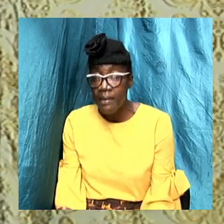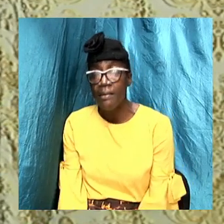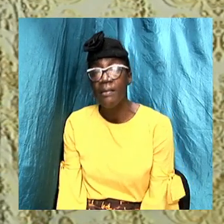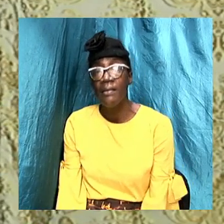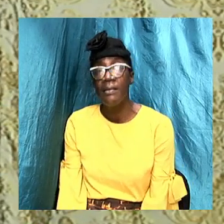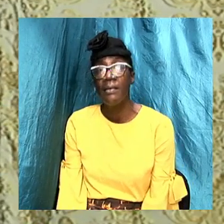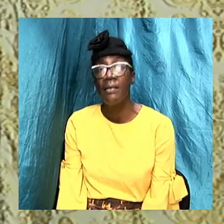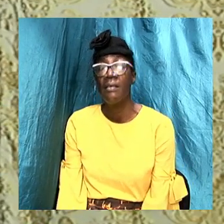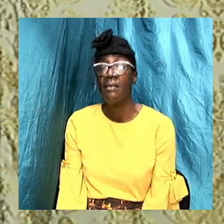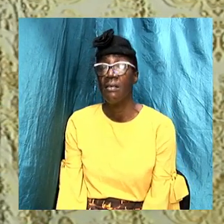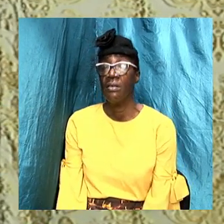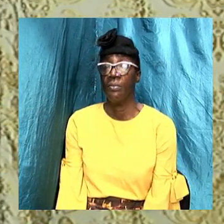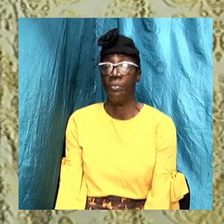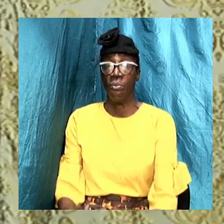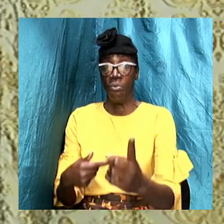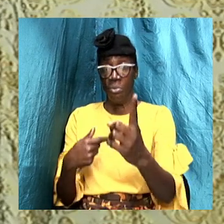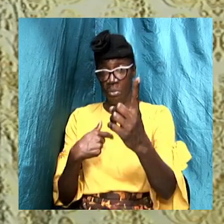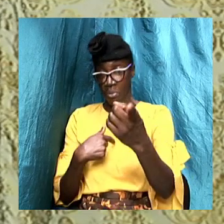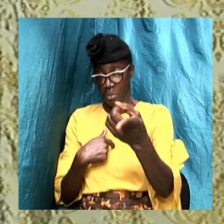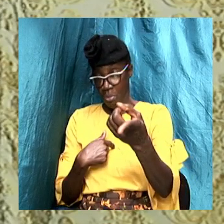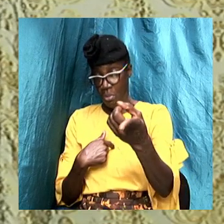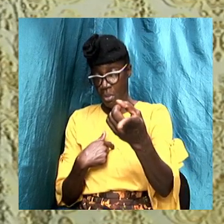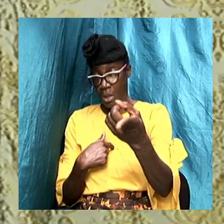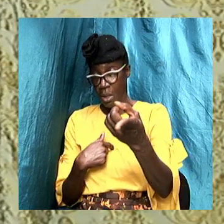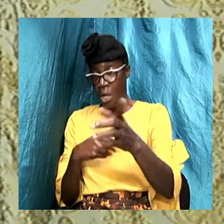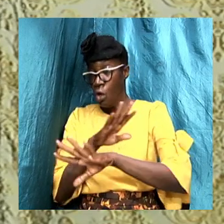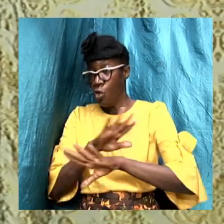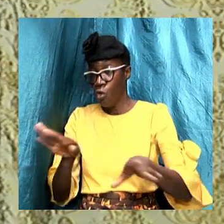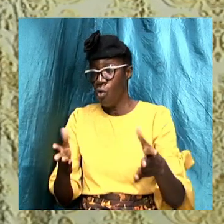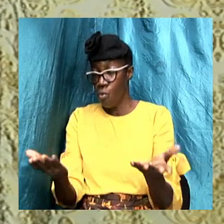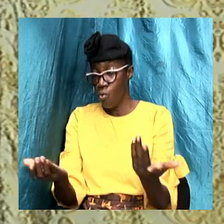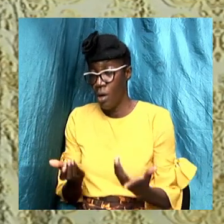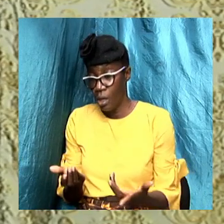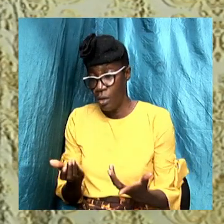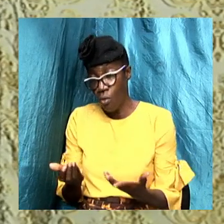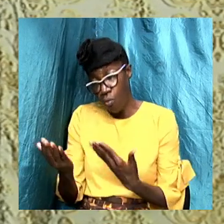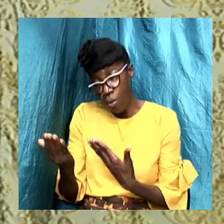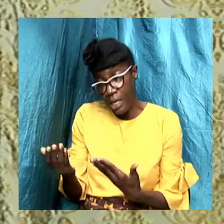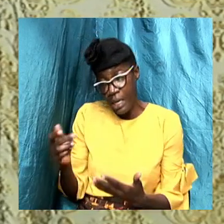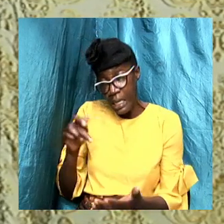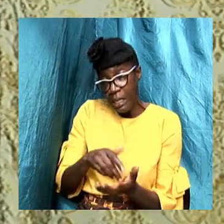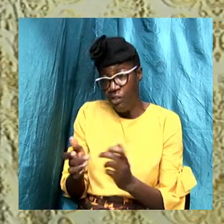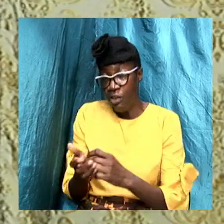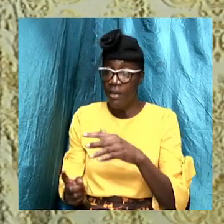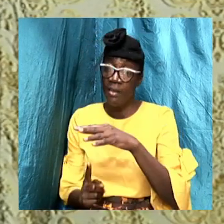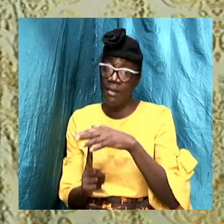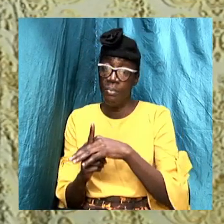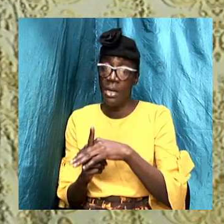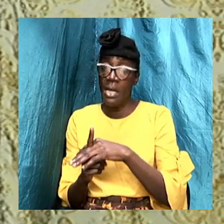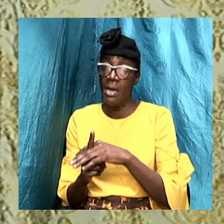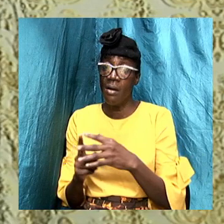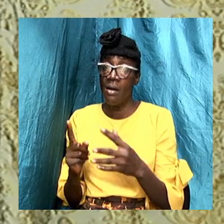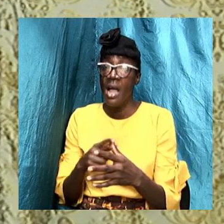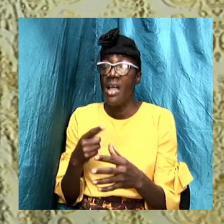I don't want to wait until Jesus put in his appearance then I hear that look here